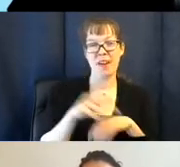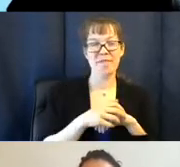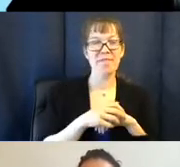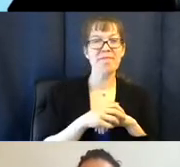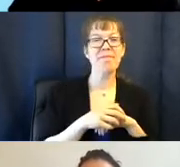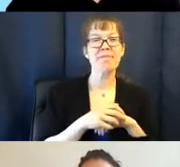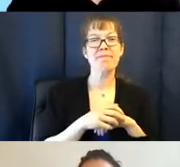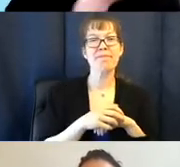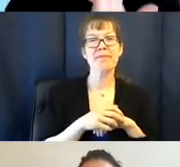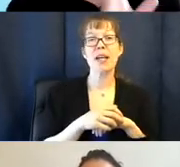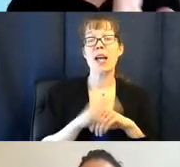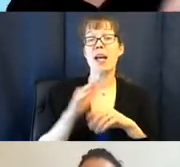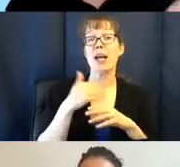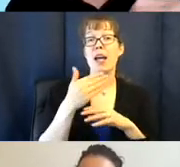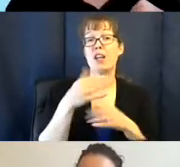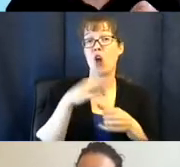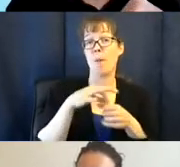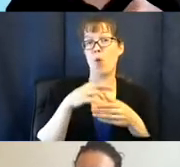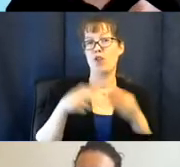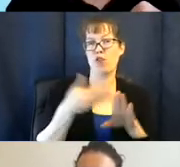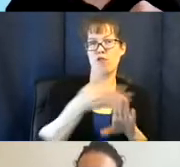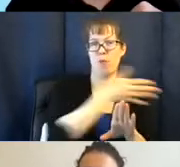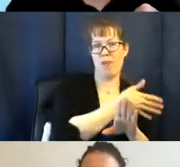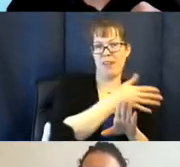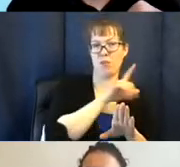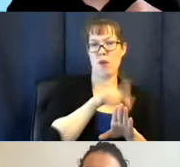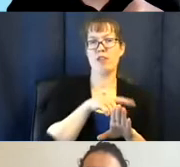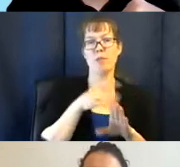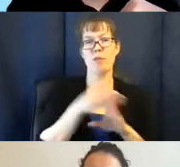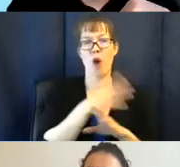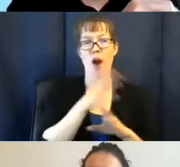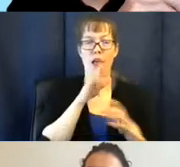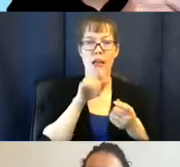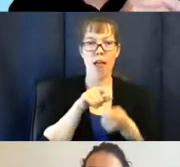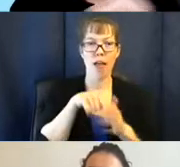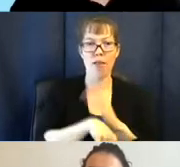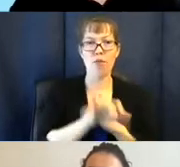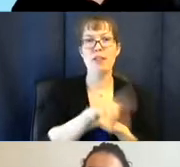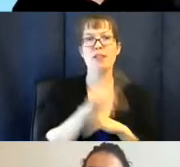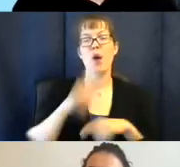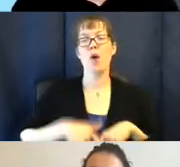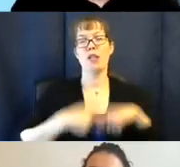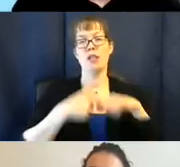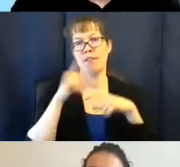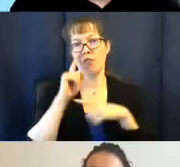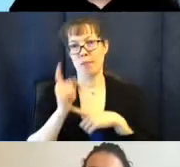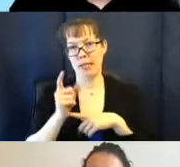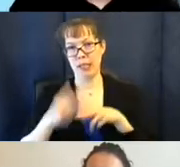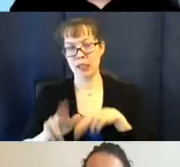Um, next is some poll results. Before I actually start talking about those numbers, I did want to stop for just a brief second